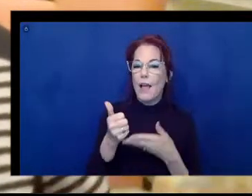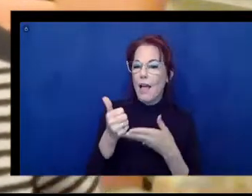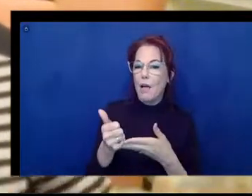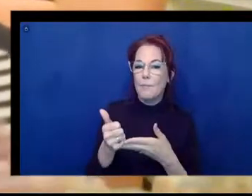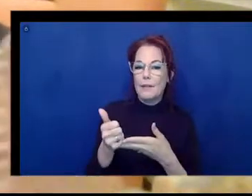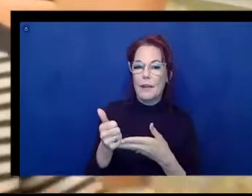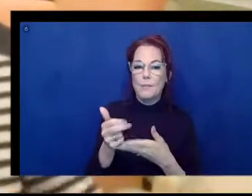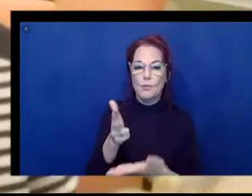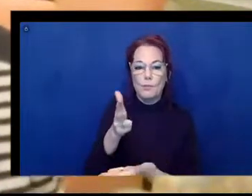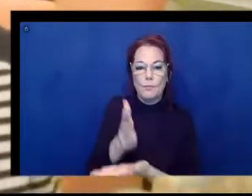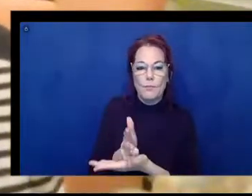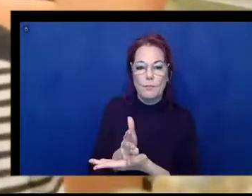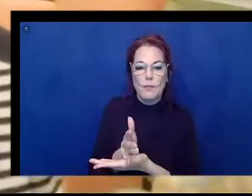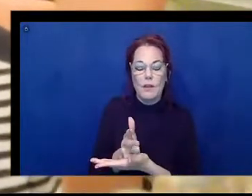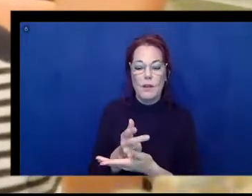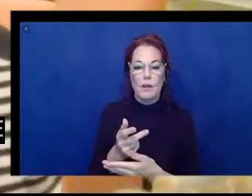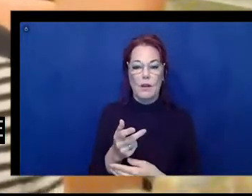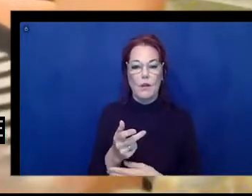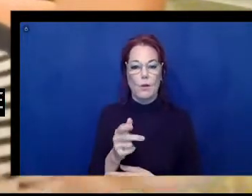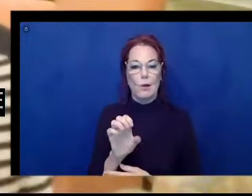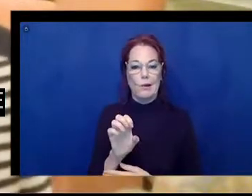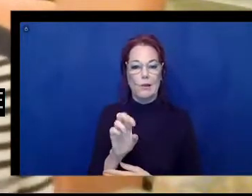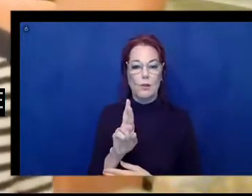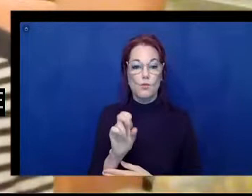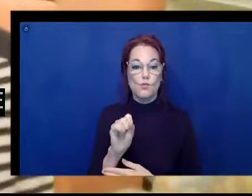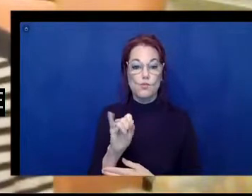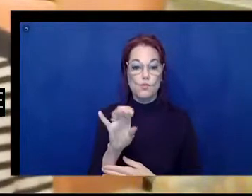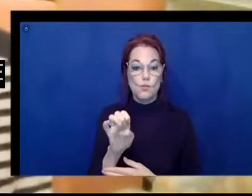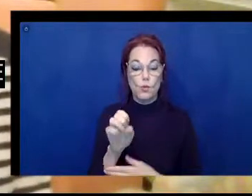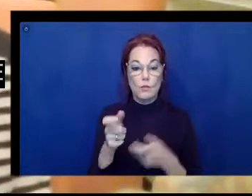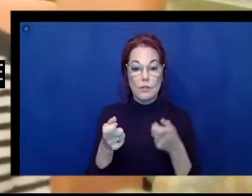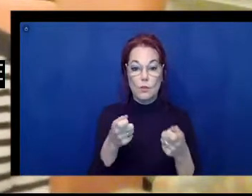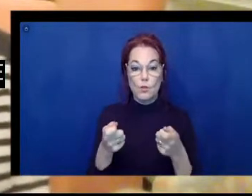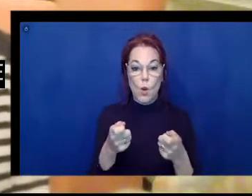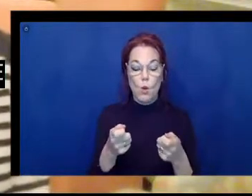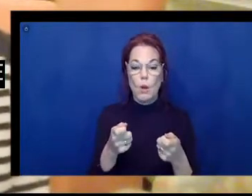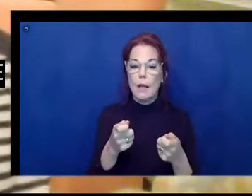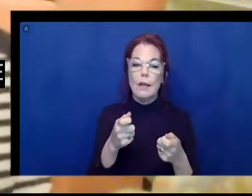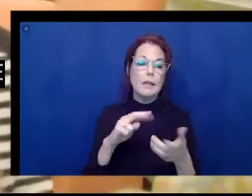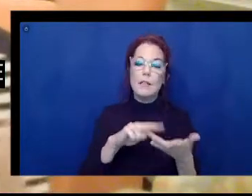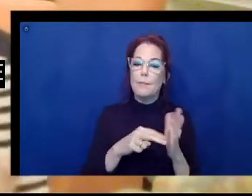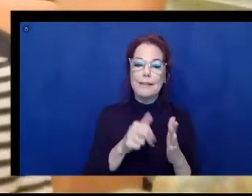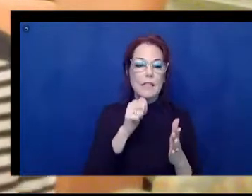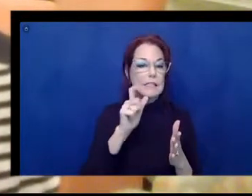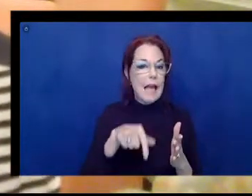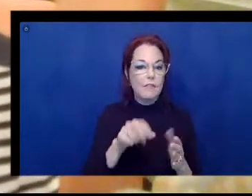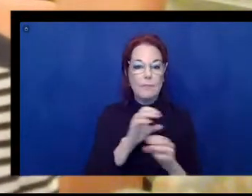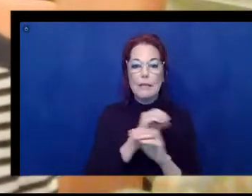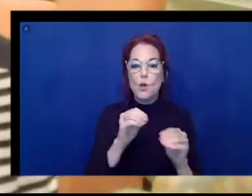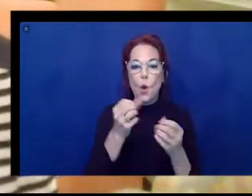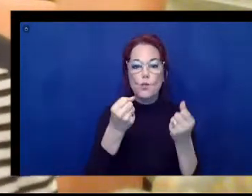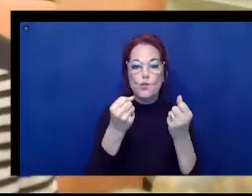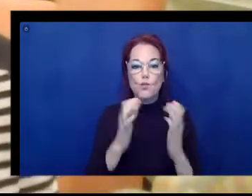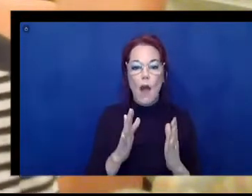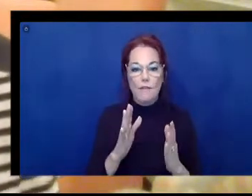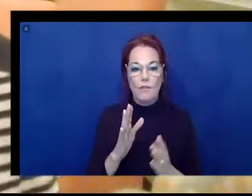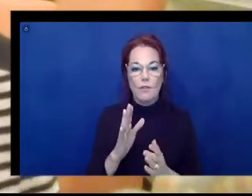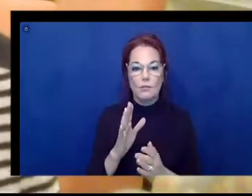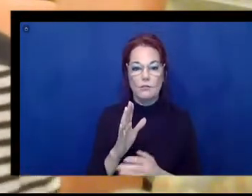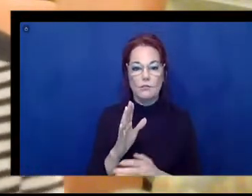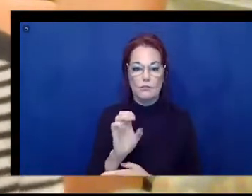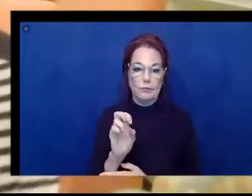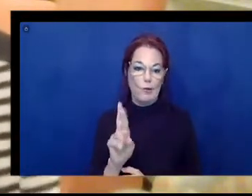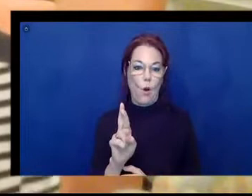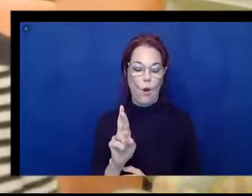control, the mirrors, any of the features that we have. It doesn't have to be a driverless vehicle. And so, Mr. Holmquist, we're going to